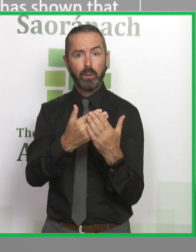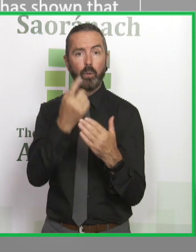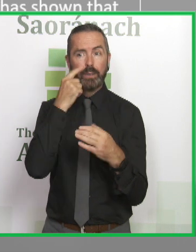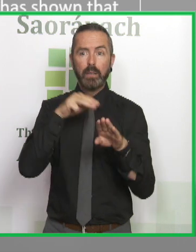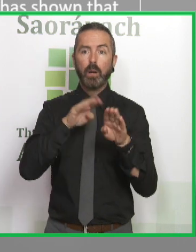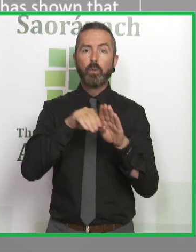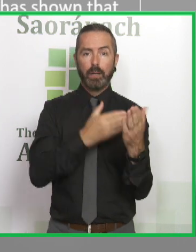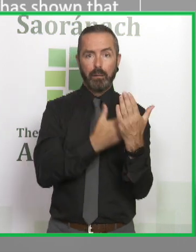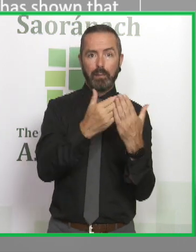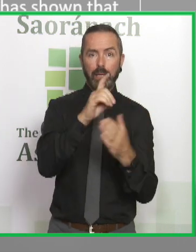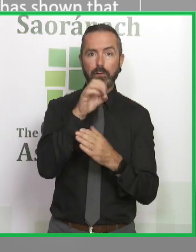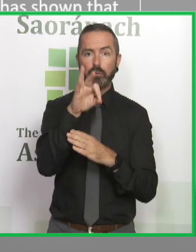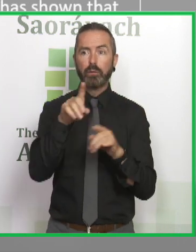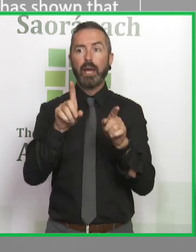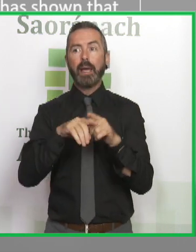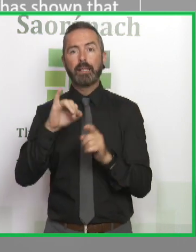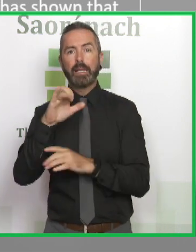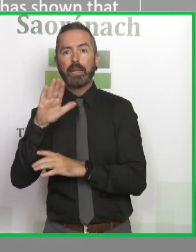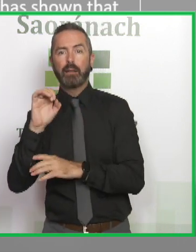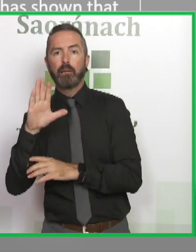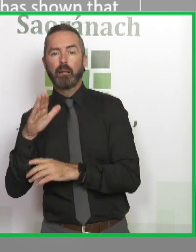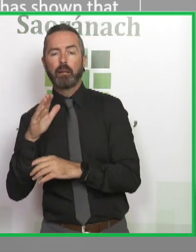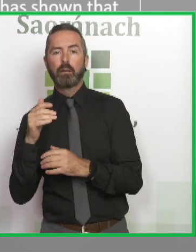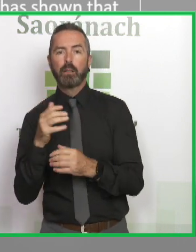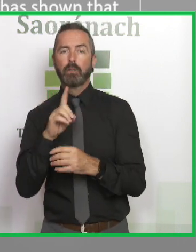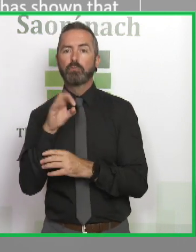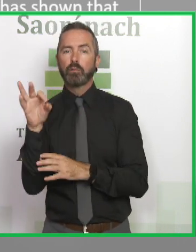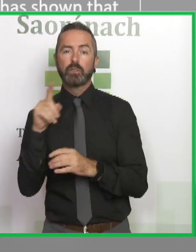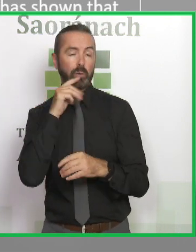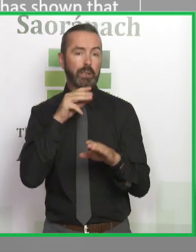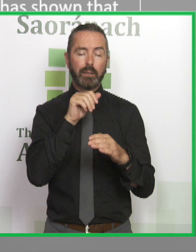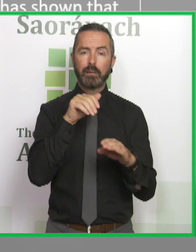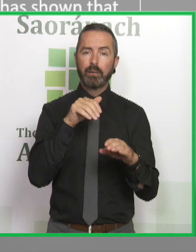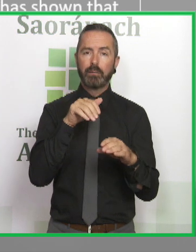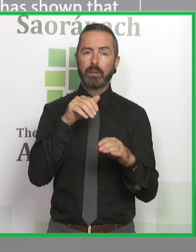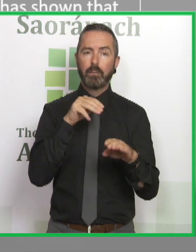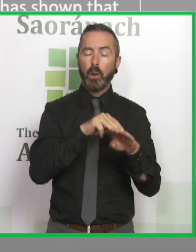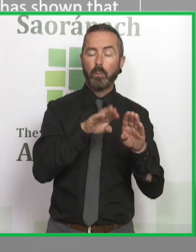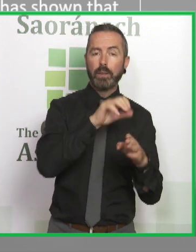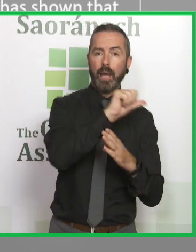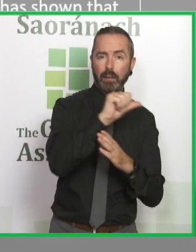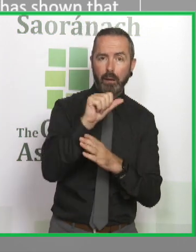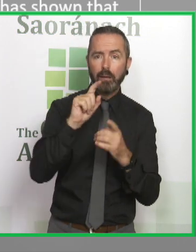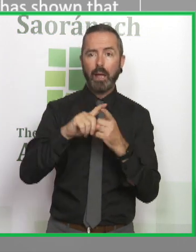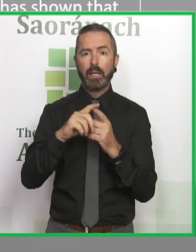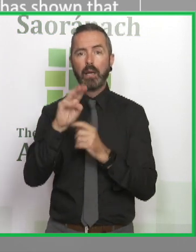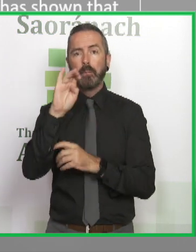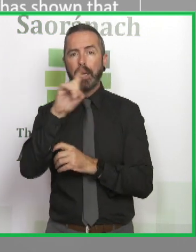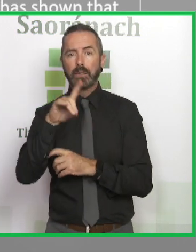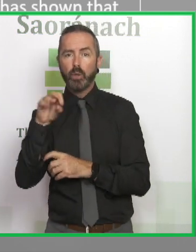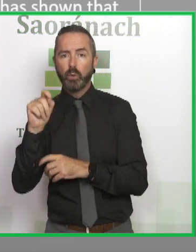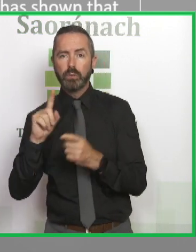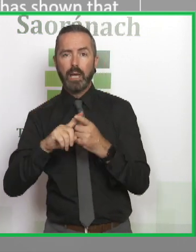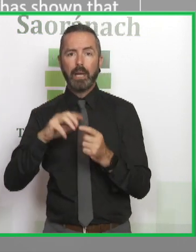as illegal drugs. So we see problems with alcohol, we see problems with benzodiazepines, and with methadone, all of which are legal